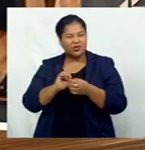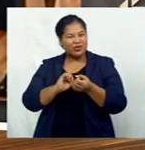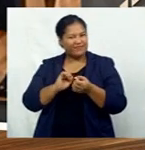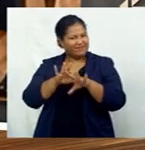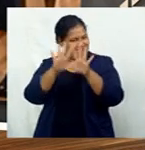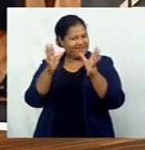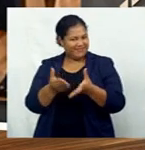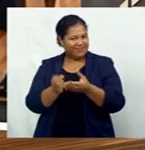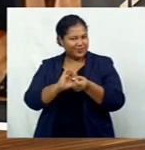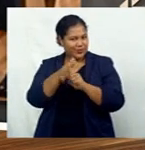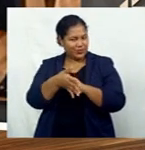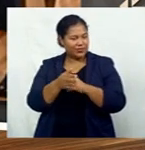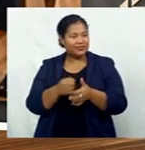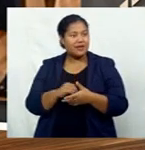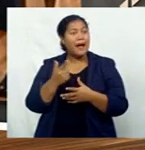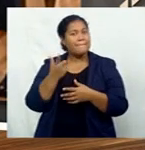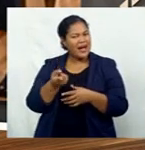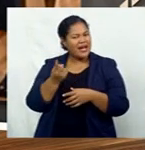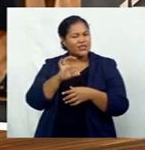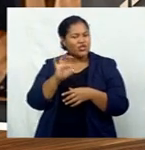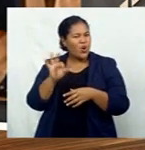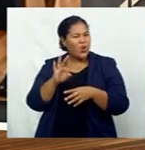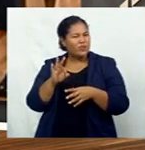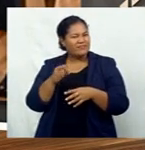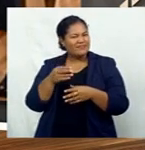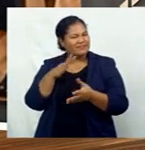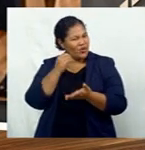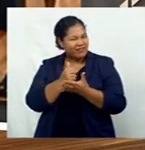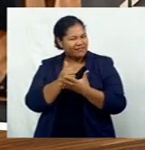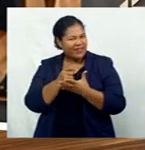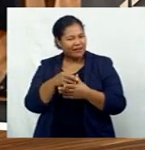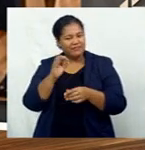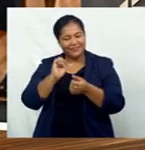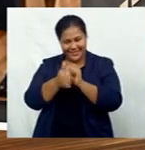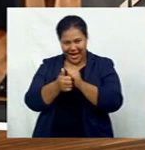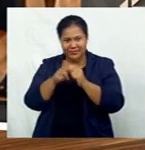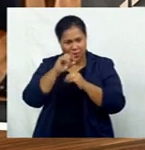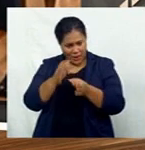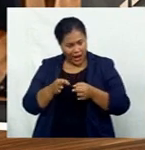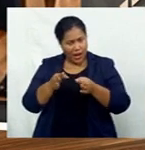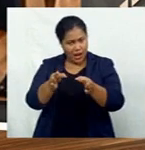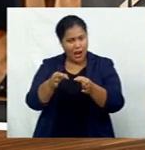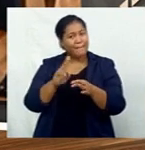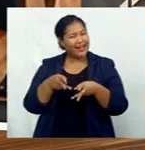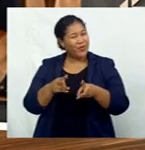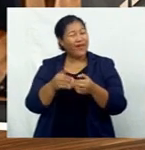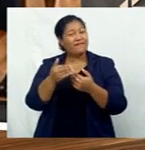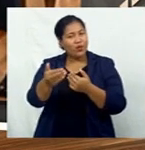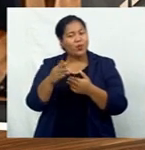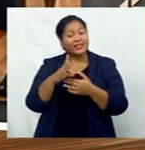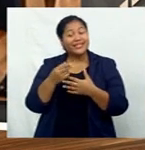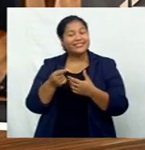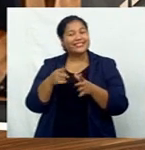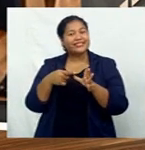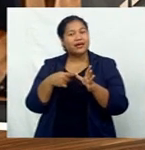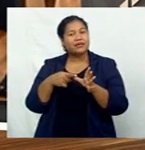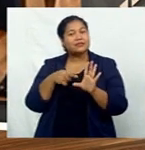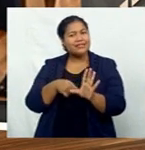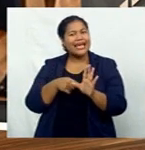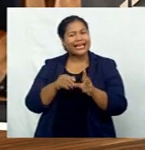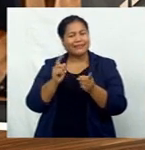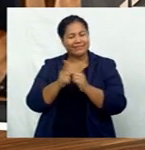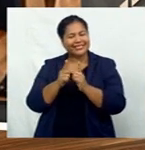Although there is no indication of the Games being suspended or postponed, a way forward will be discussed at its annual general meeting in November.